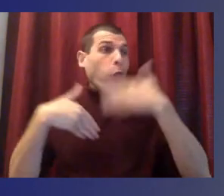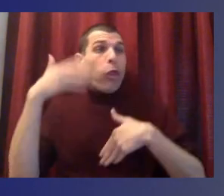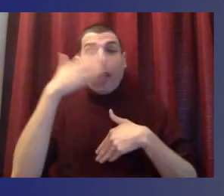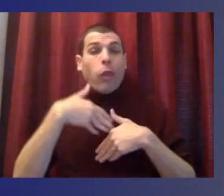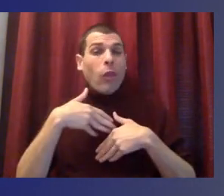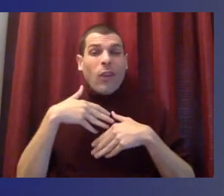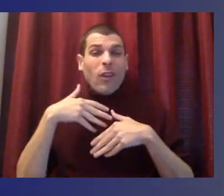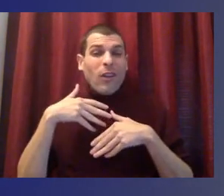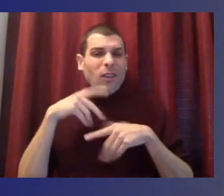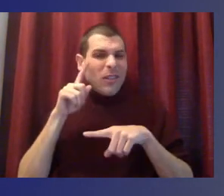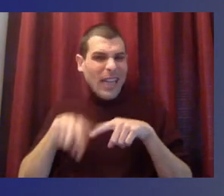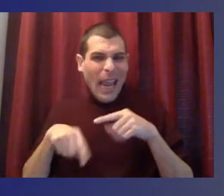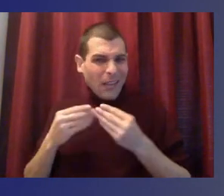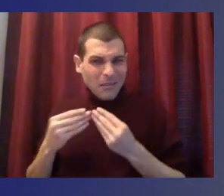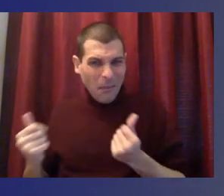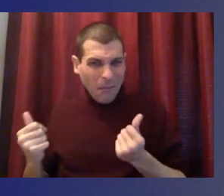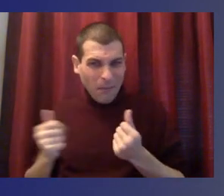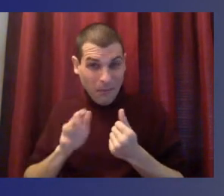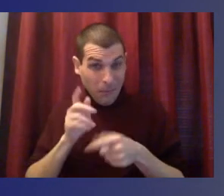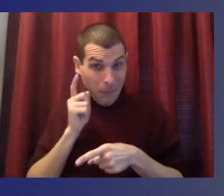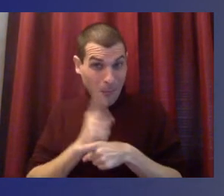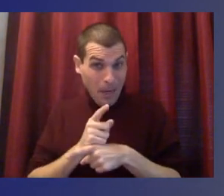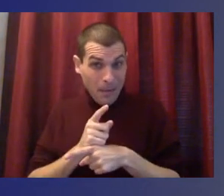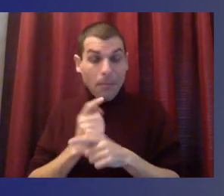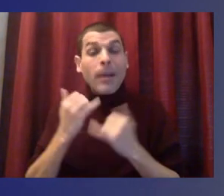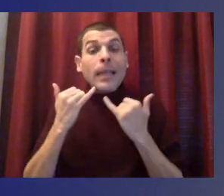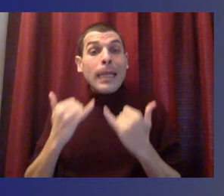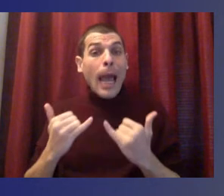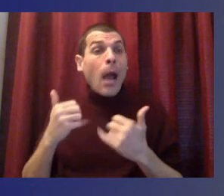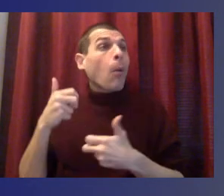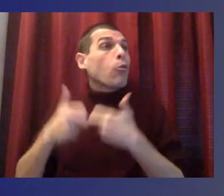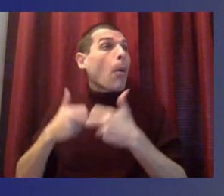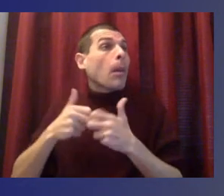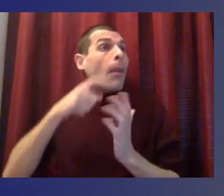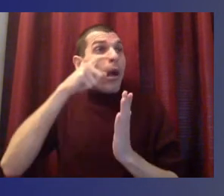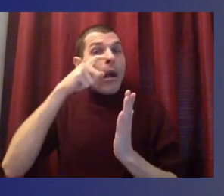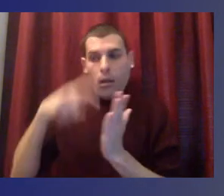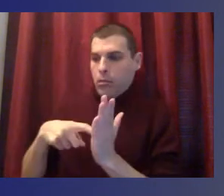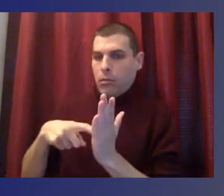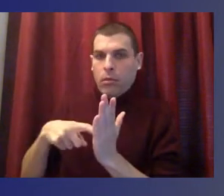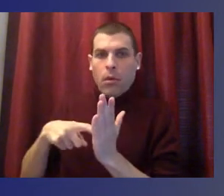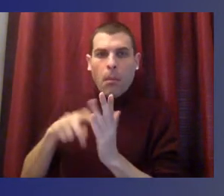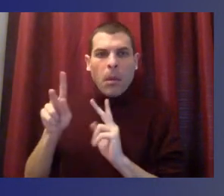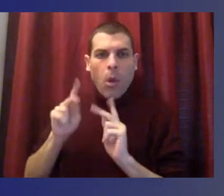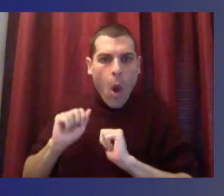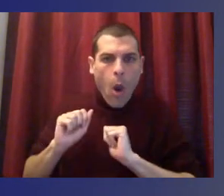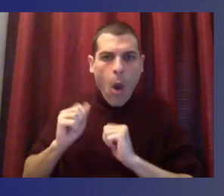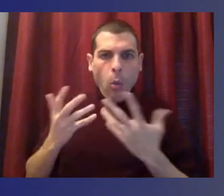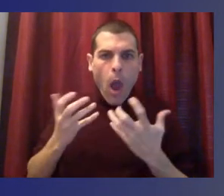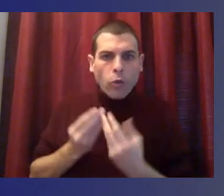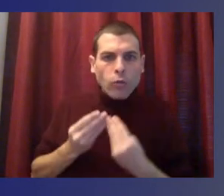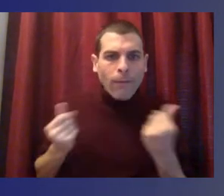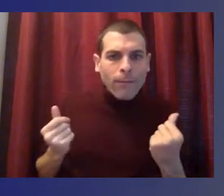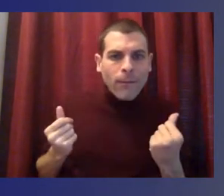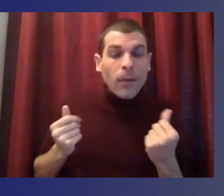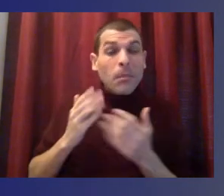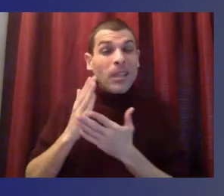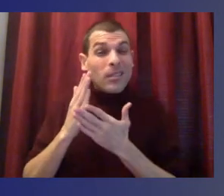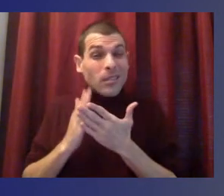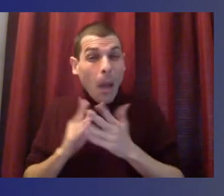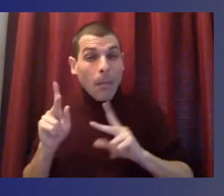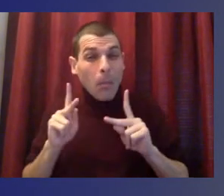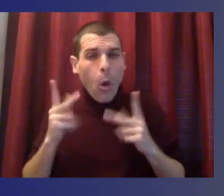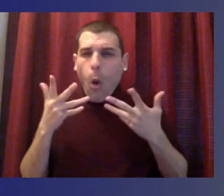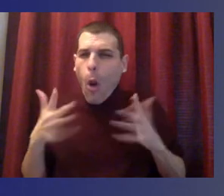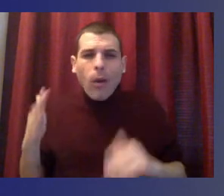of what's been happening to some of us the whole time. And so the question I want to start with, Superintendent Guerrero, what have you